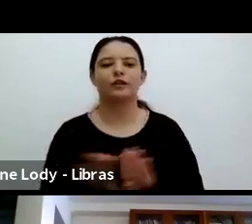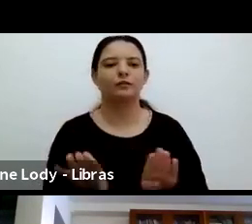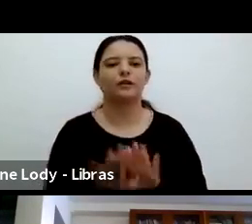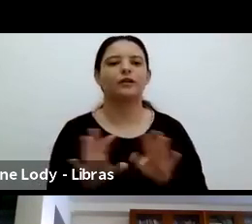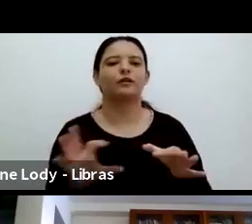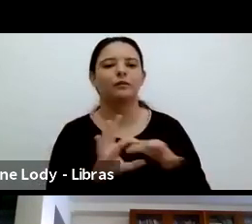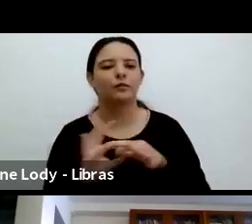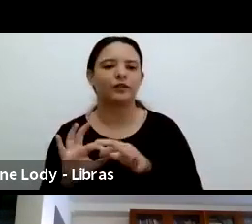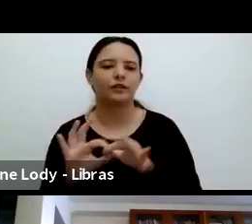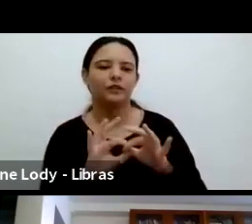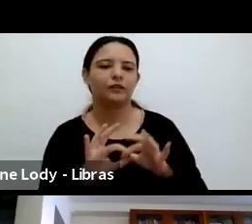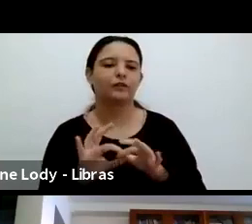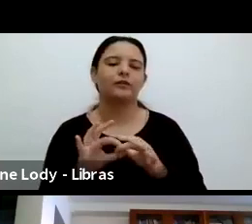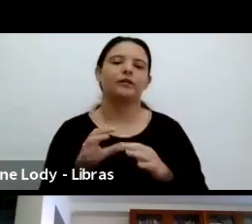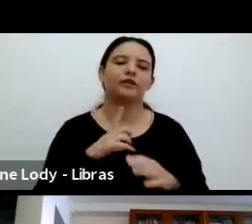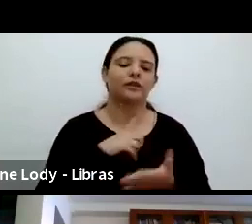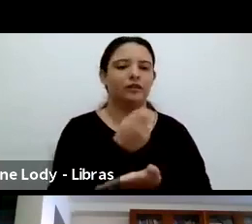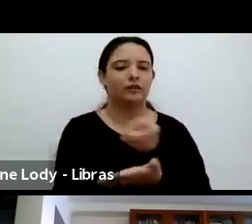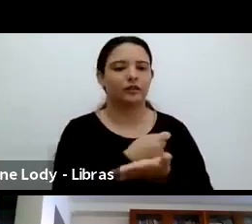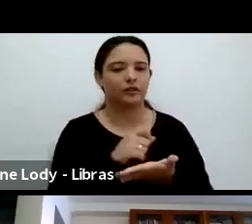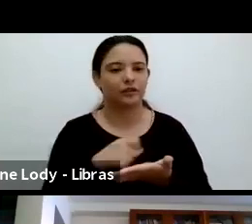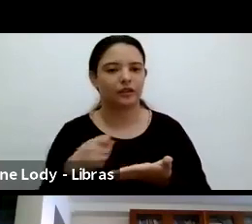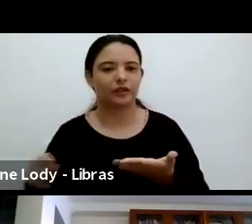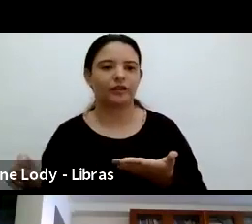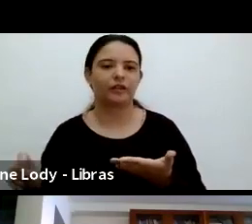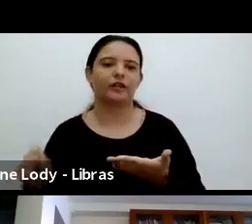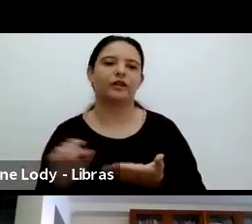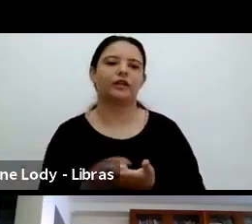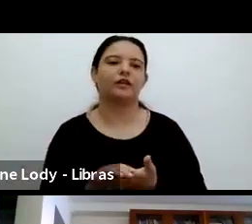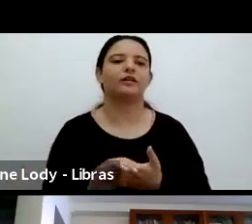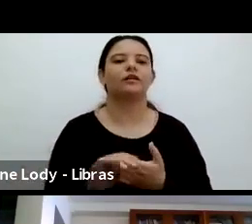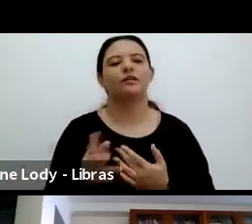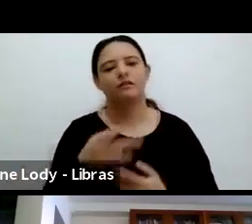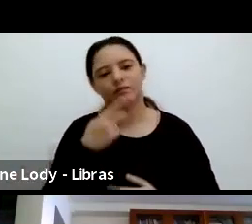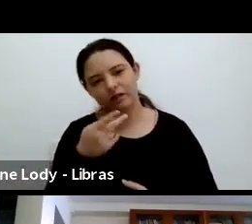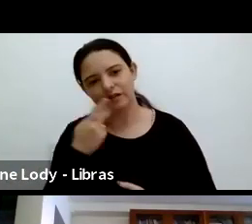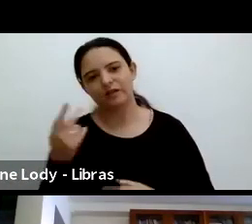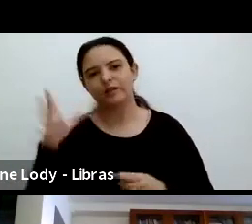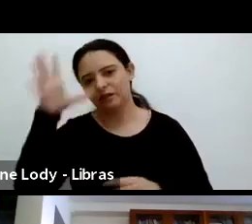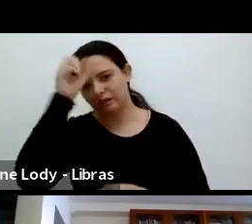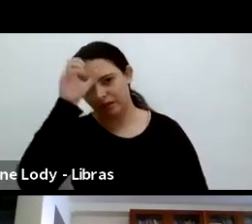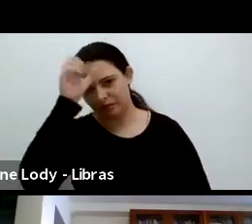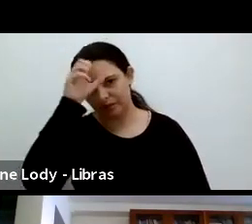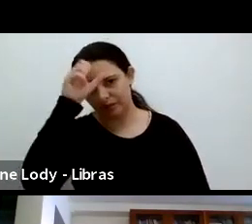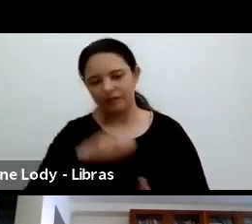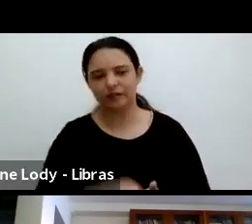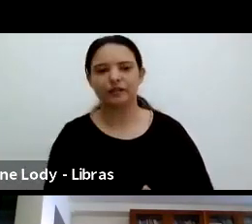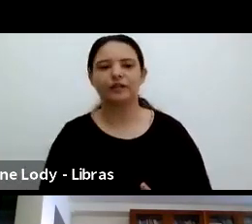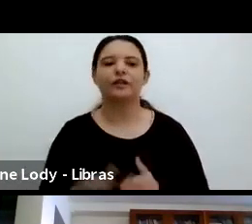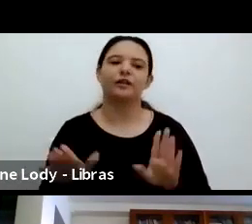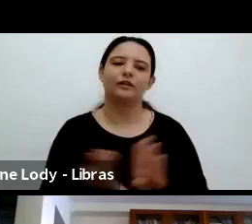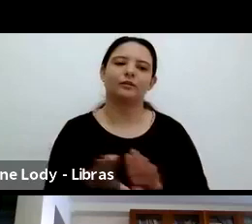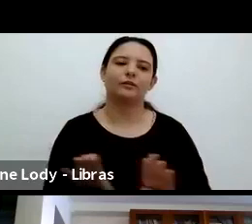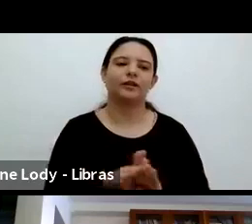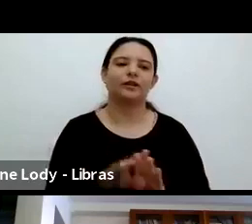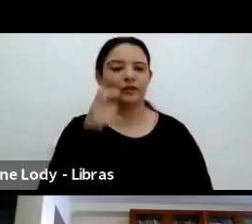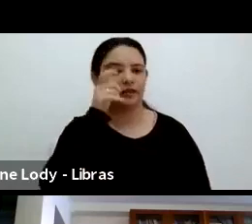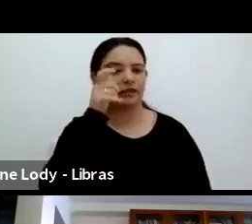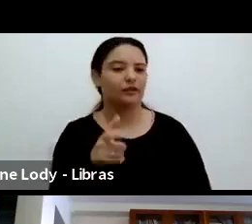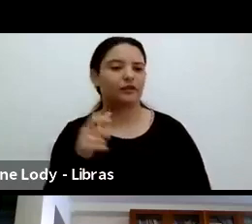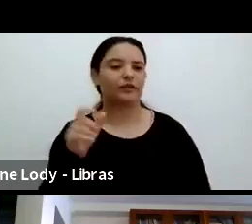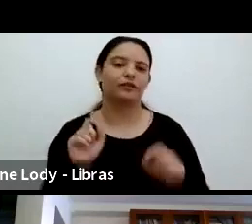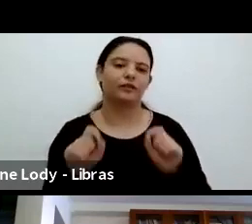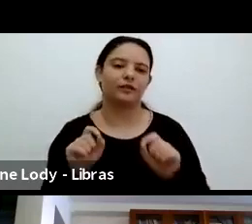embodied action, learning, and disciplinarity. Fun fact. Paul has also taught EFL in Saudi Arabia.